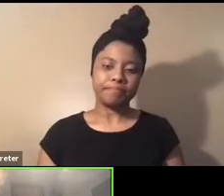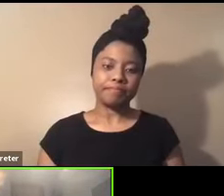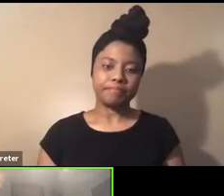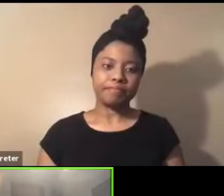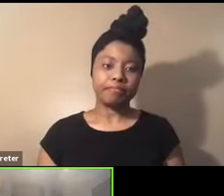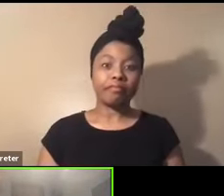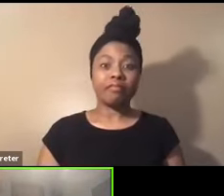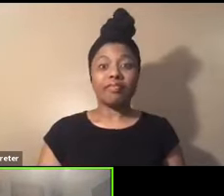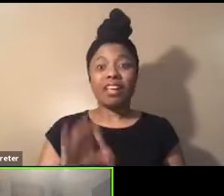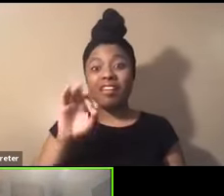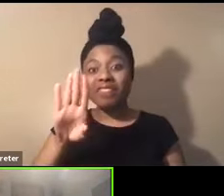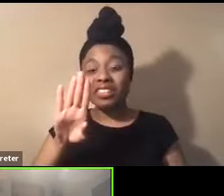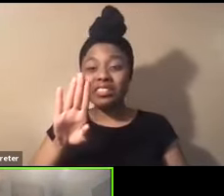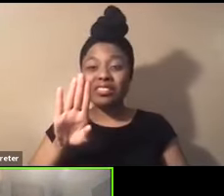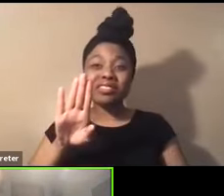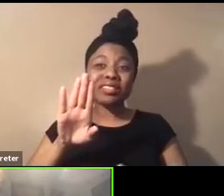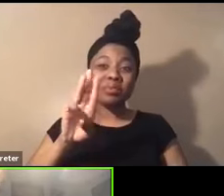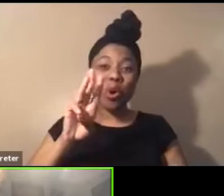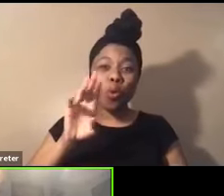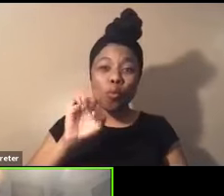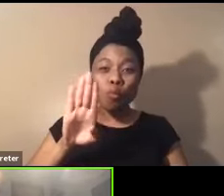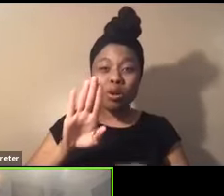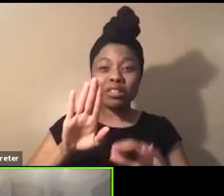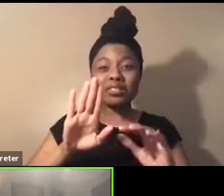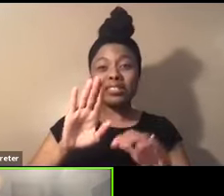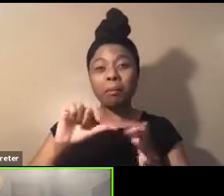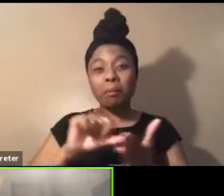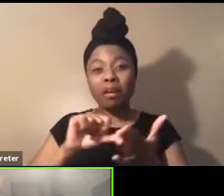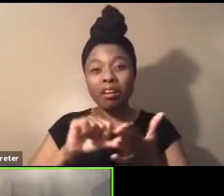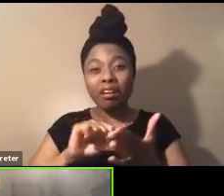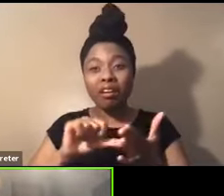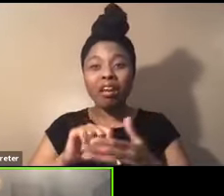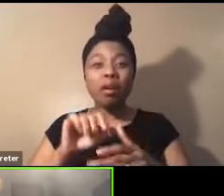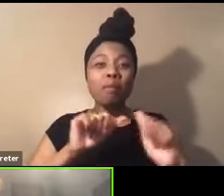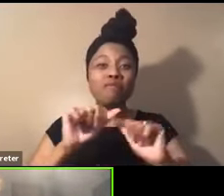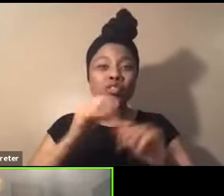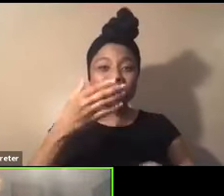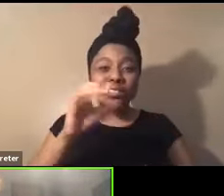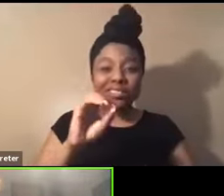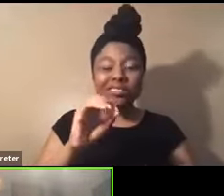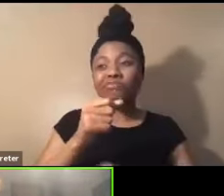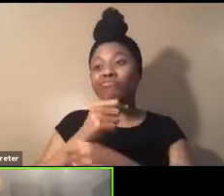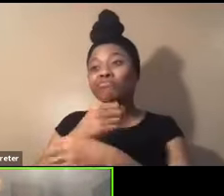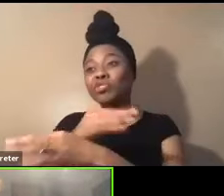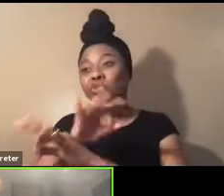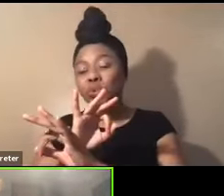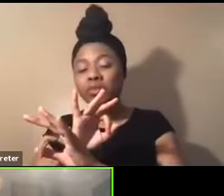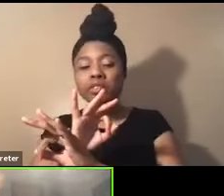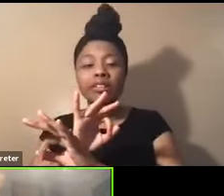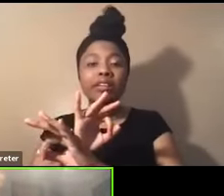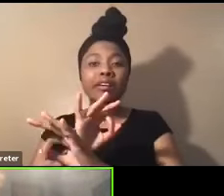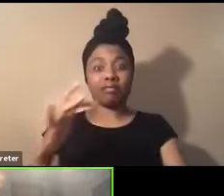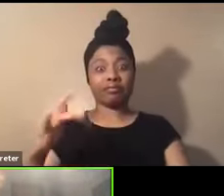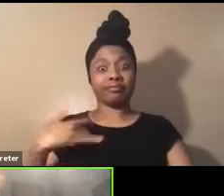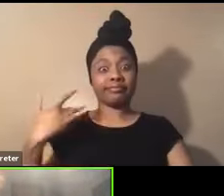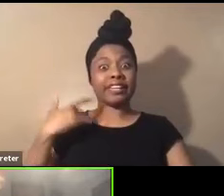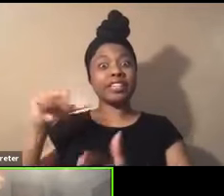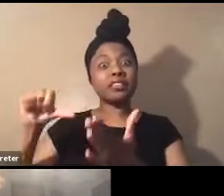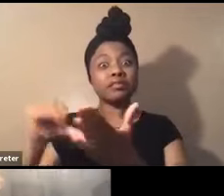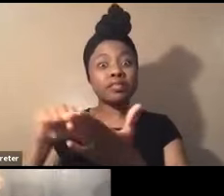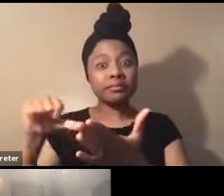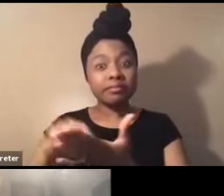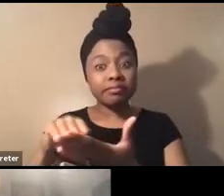Facebook web page, Barbia Williams performing company. We also have a Juneteenth, uh, event page.